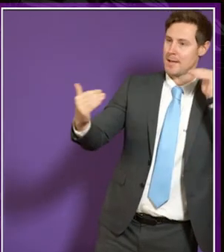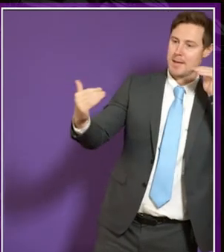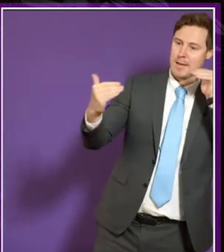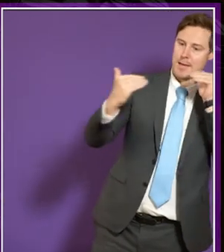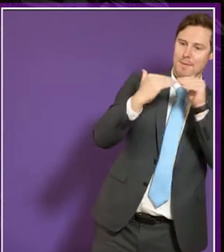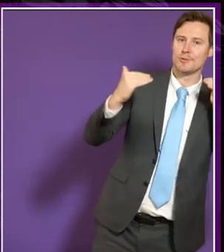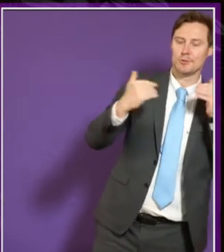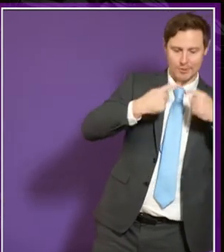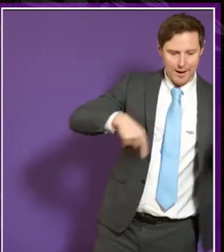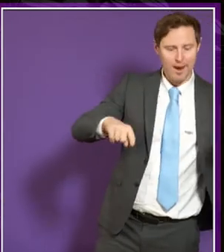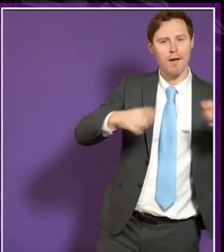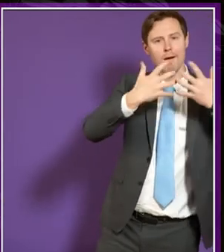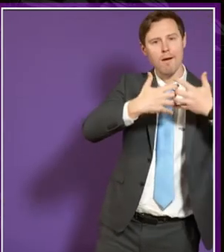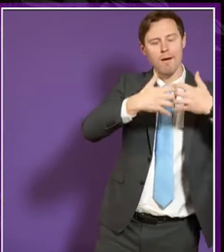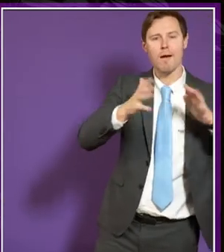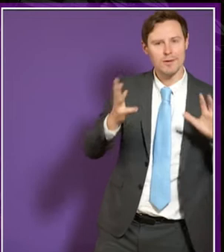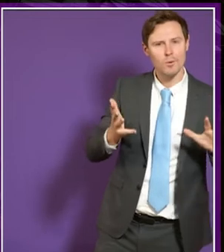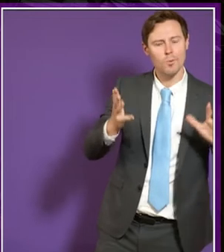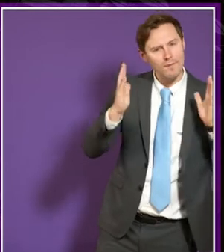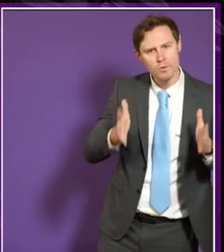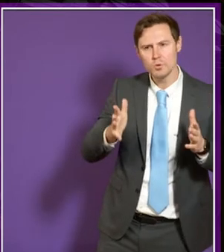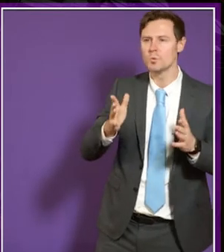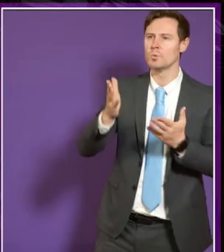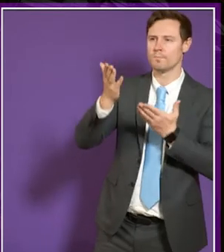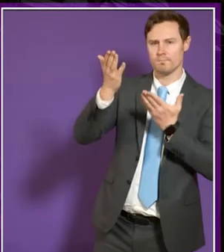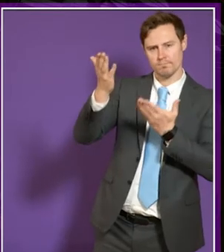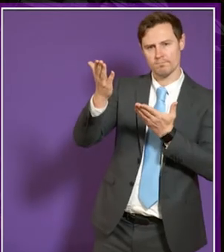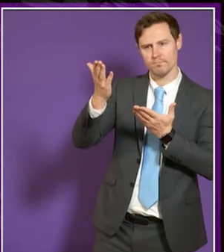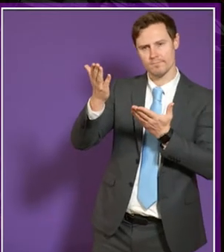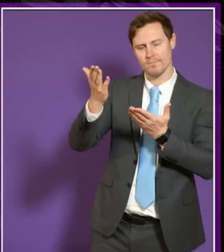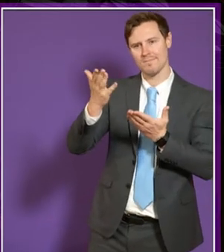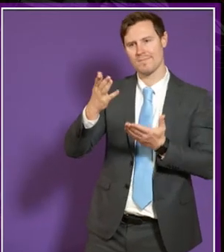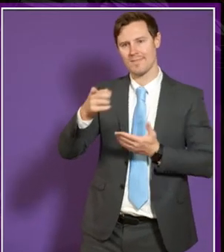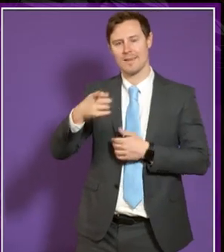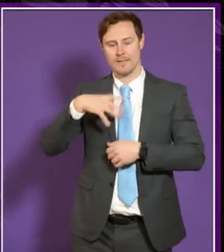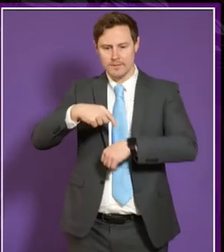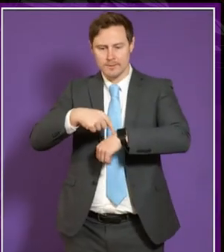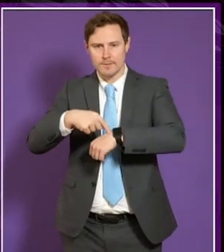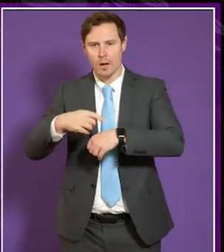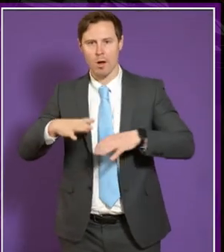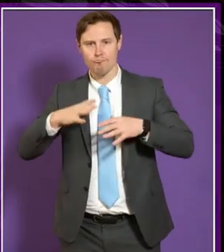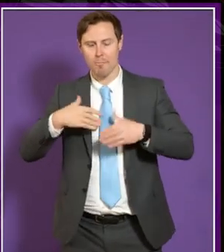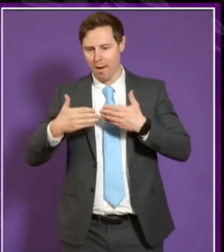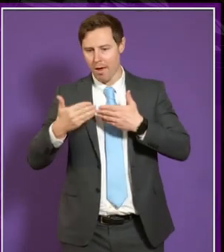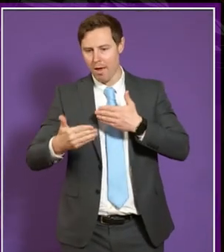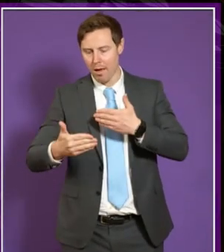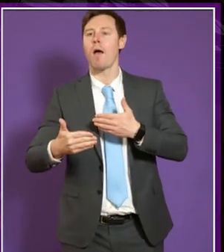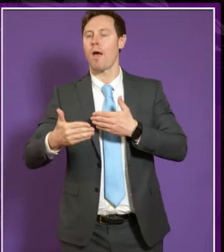there is there is justification for um you know a long lead in time and